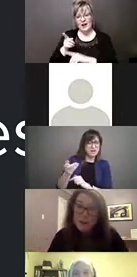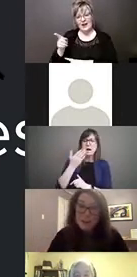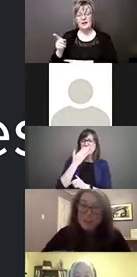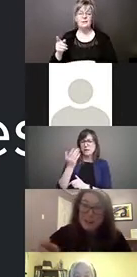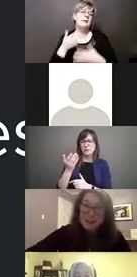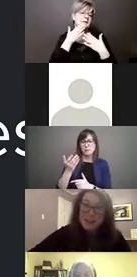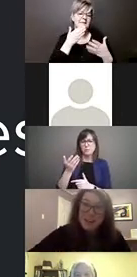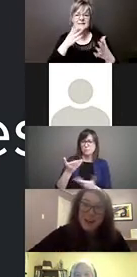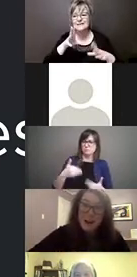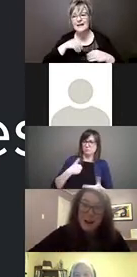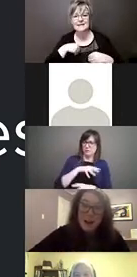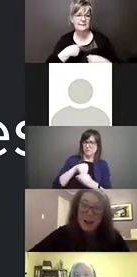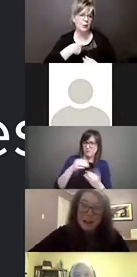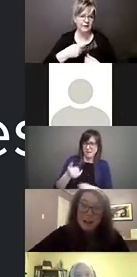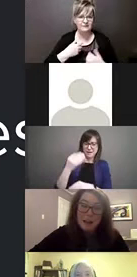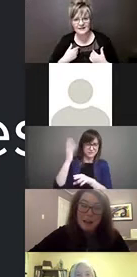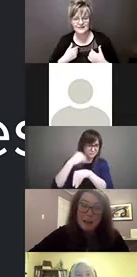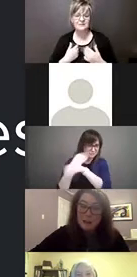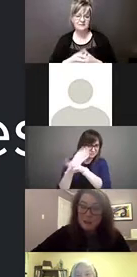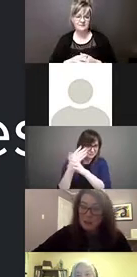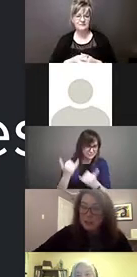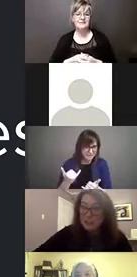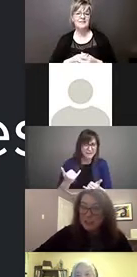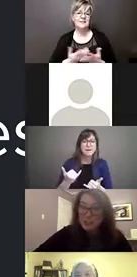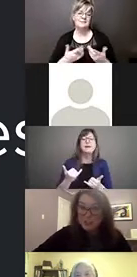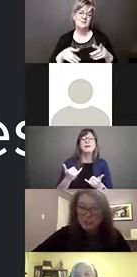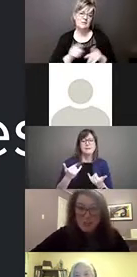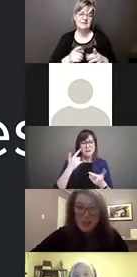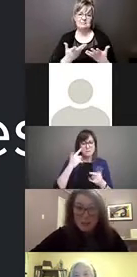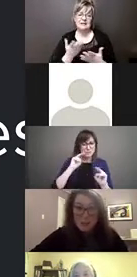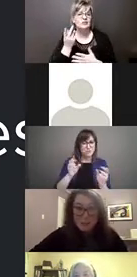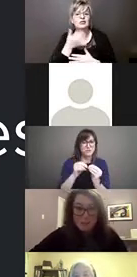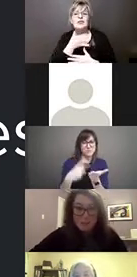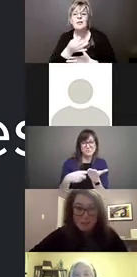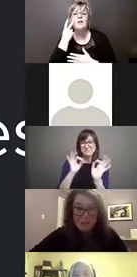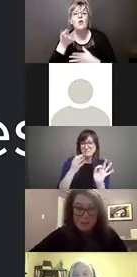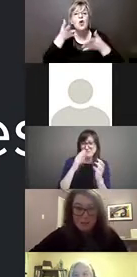for having me here tonight. And of course, look forward to the discussion. Thank you.